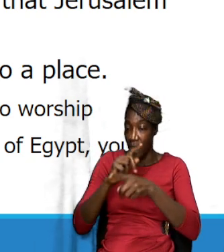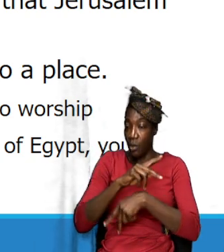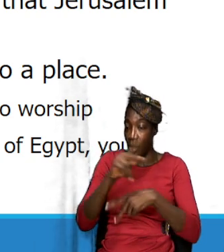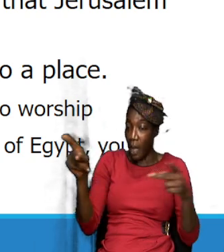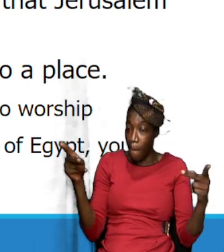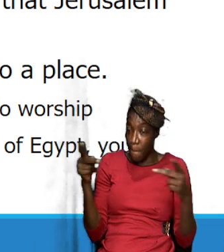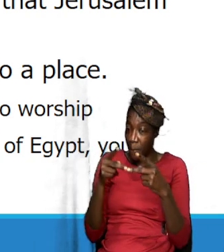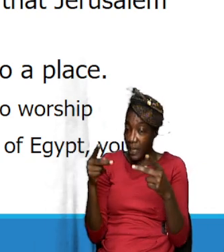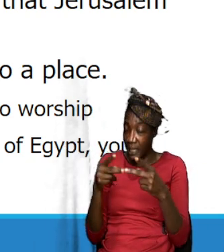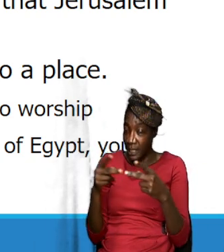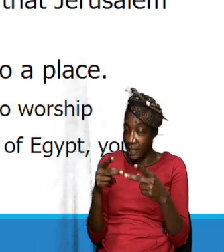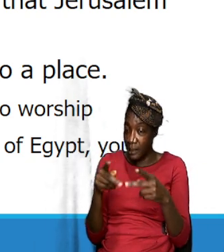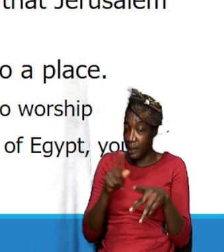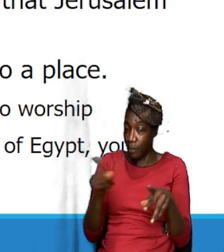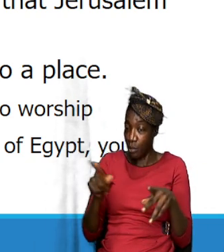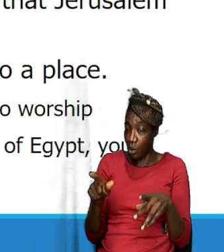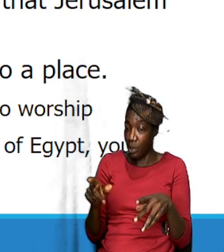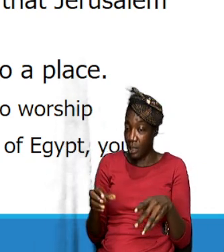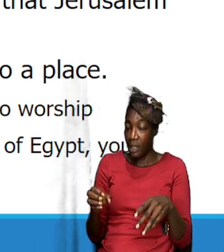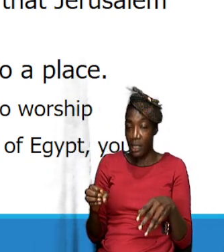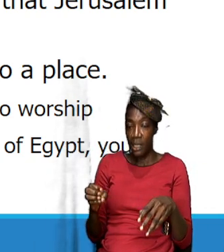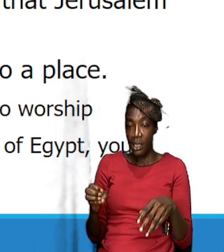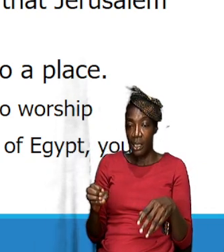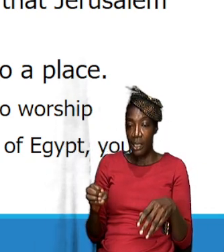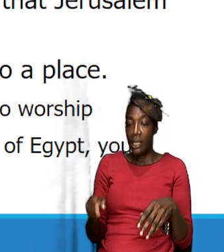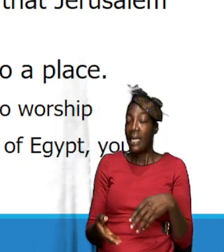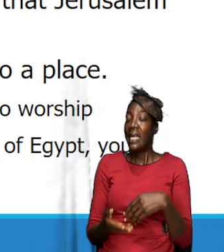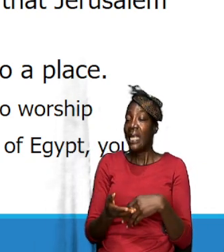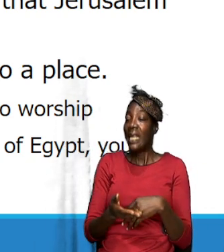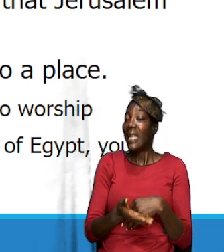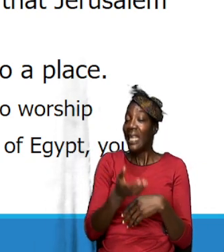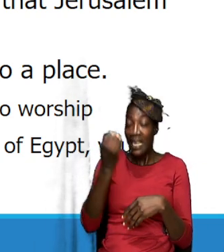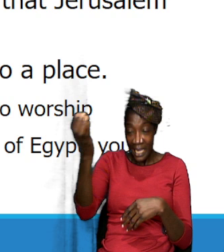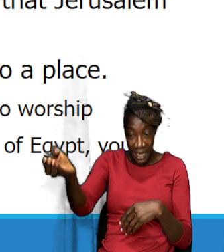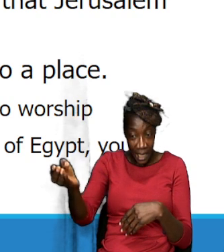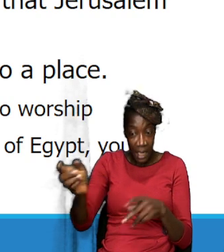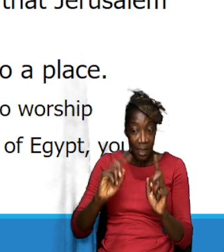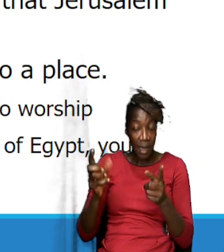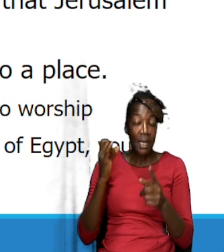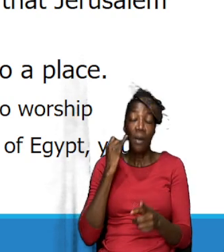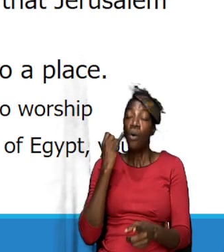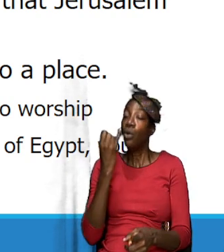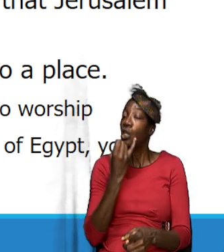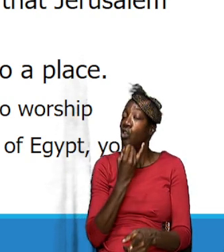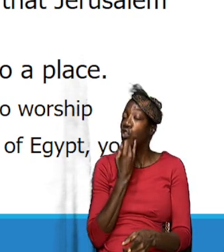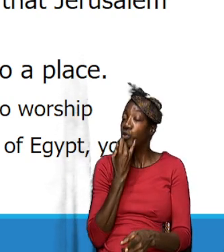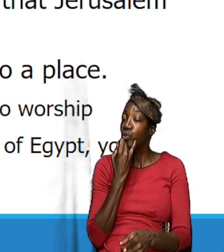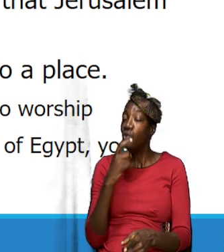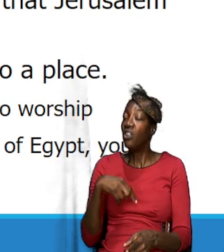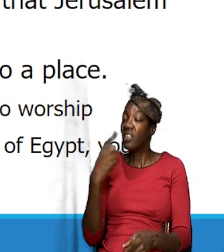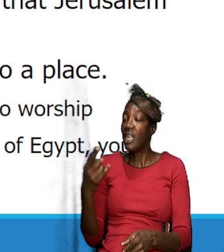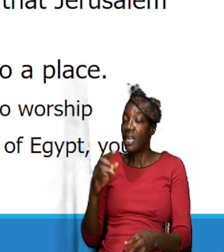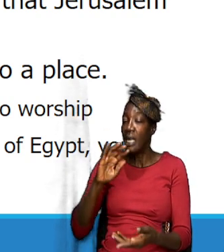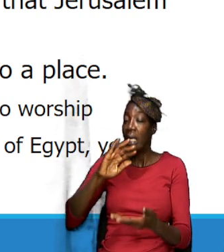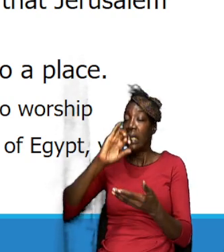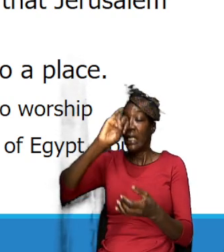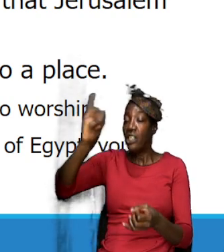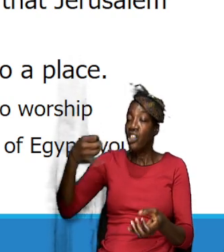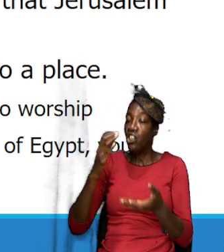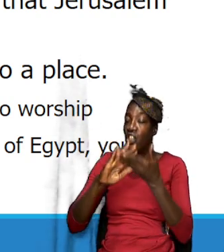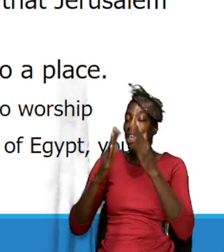but he and he here is talking about the Jews the Jews say that Jerusalem